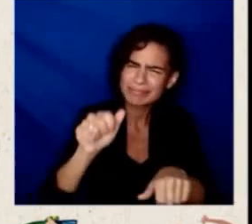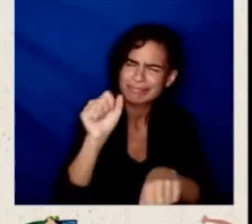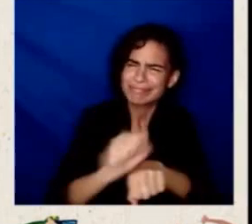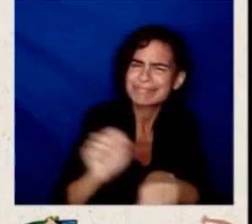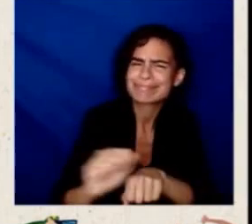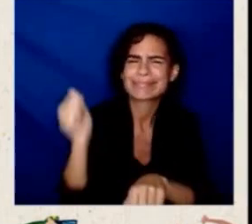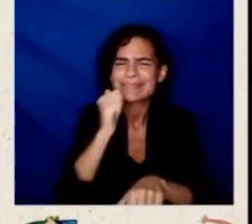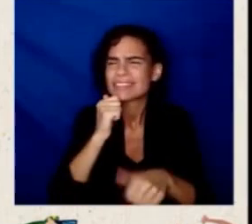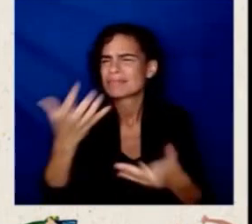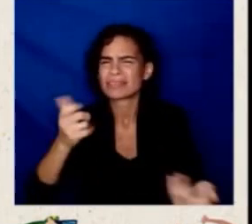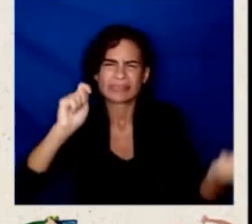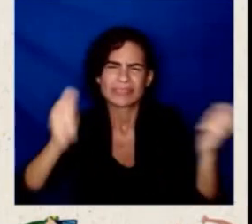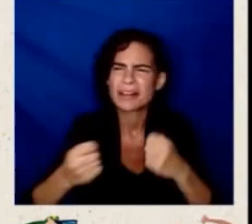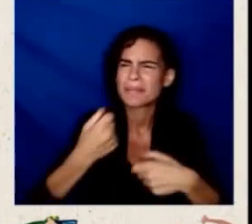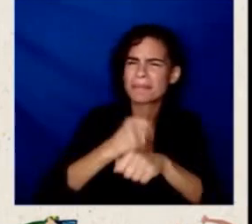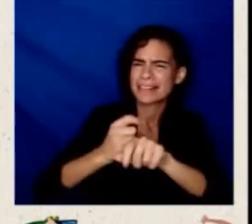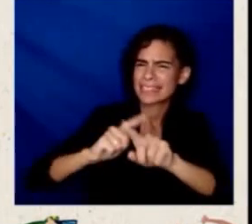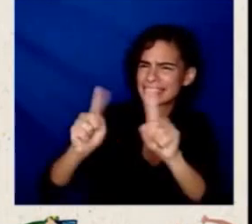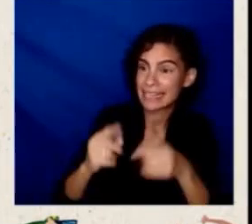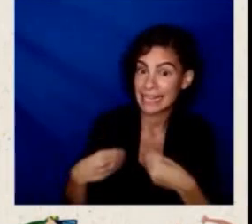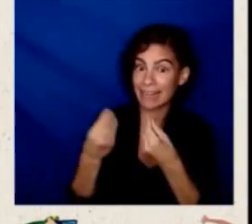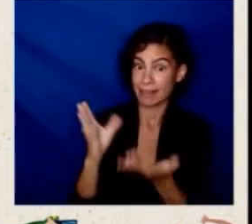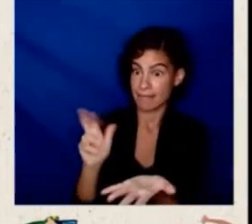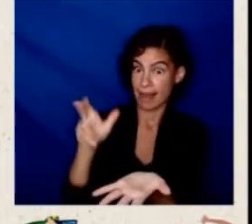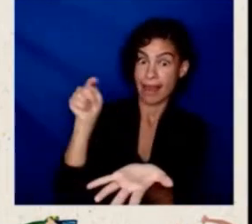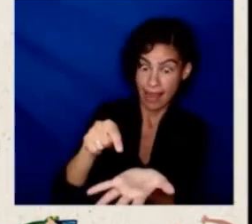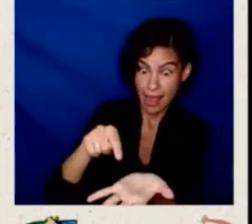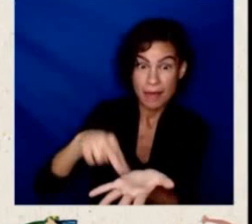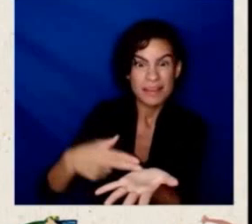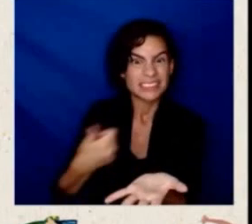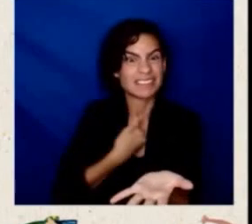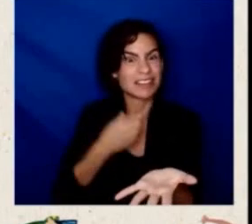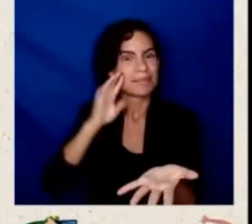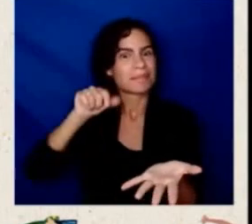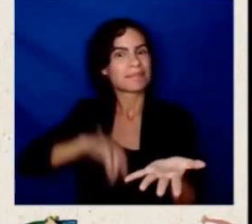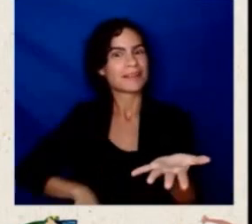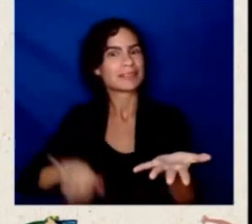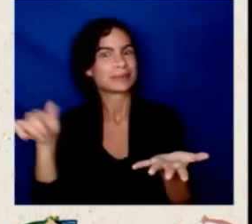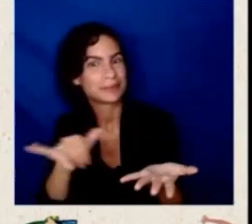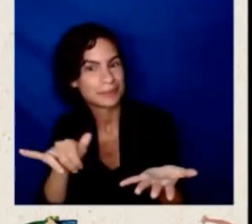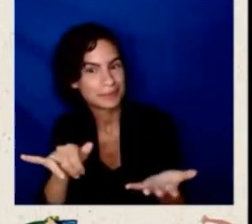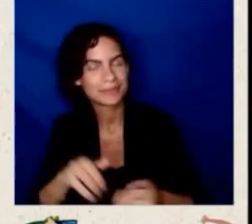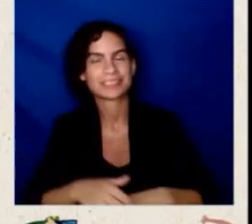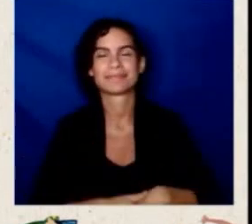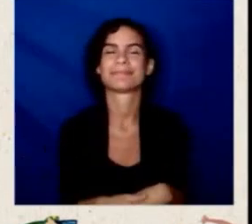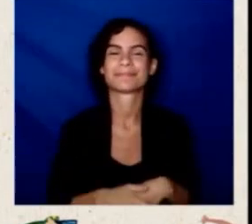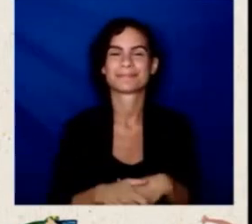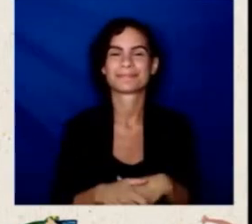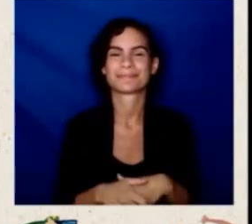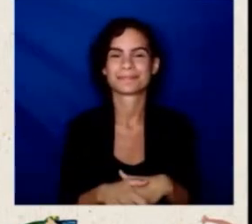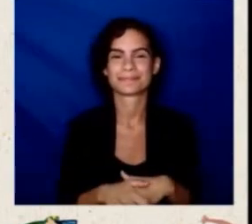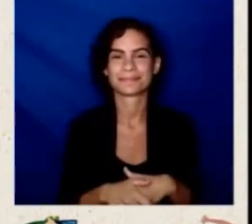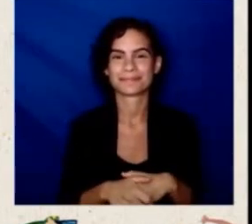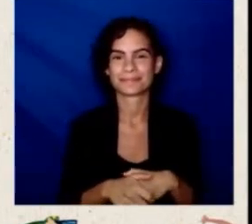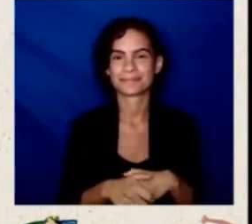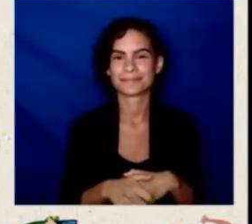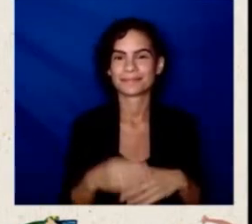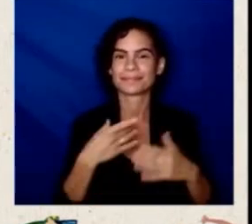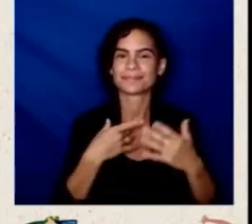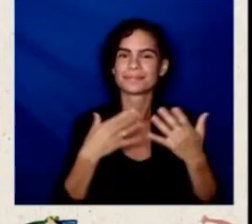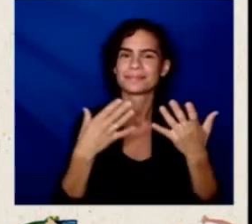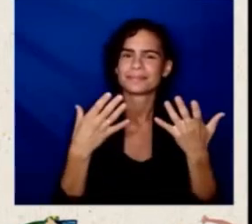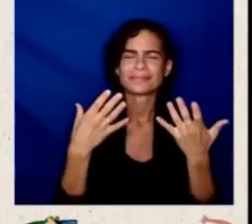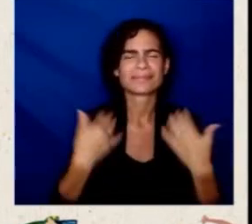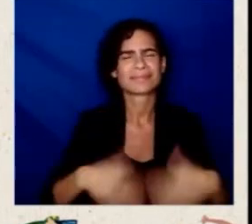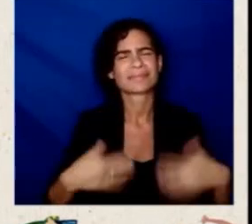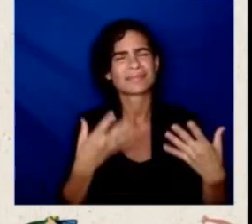you, Dr. Carlos. That's great. Thank you. And having just been here this month, what an honor to be here and to be a part of this program. Thank you for doing this.